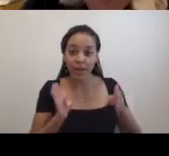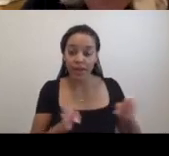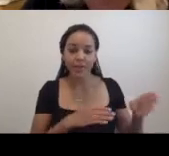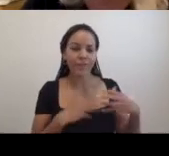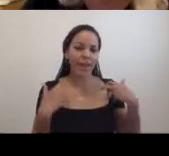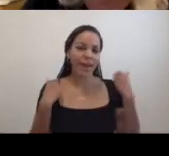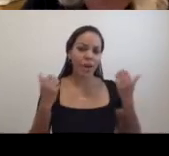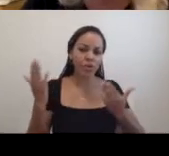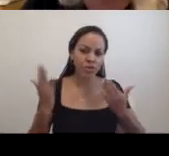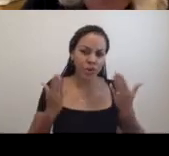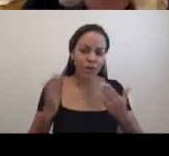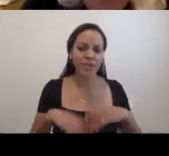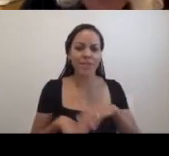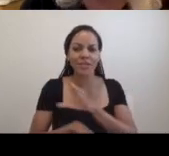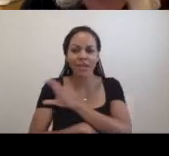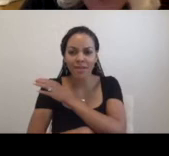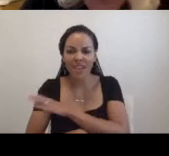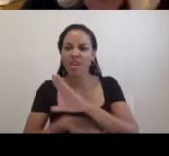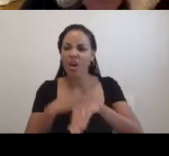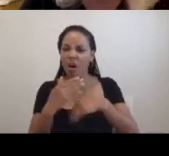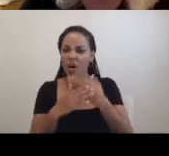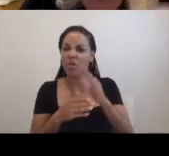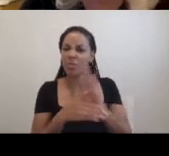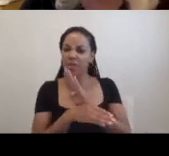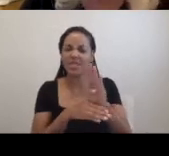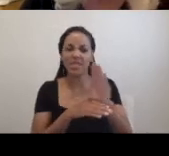health services and clinic, and me.